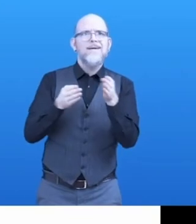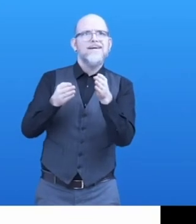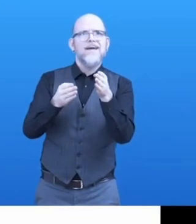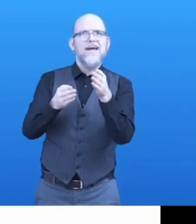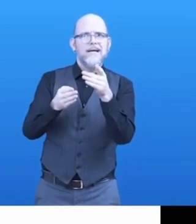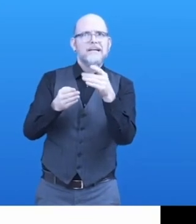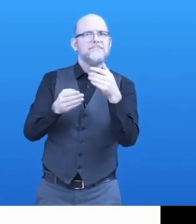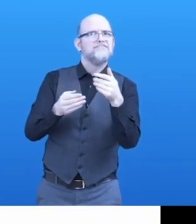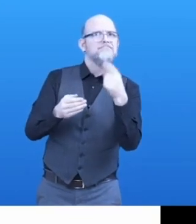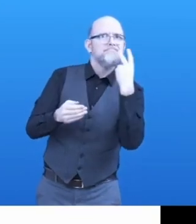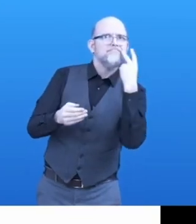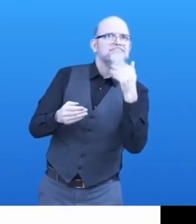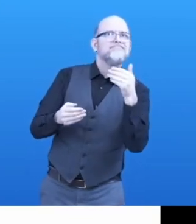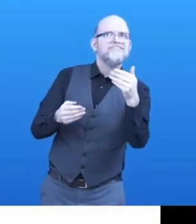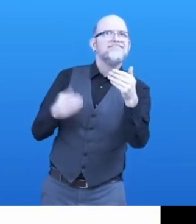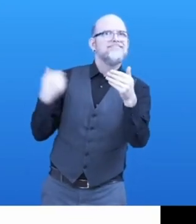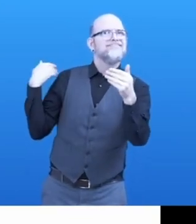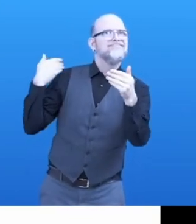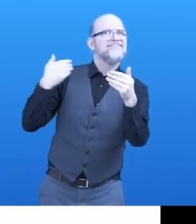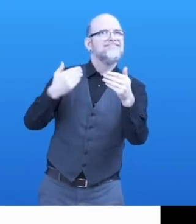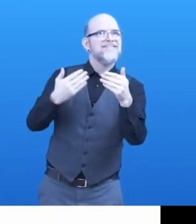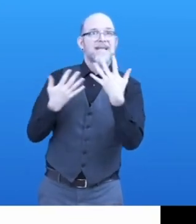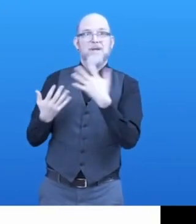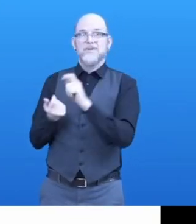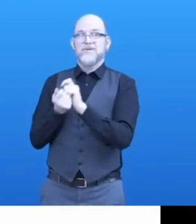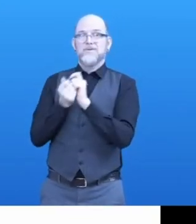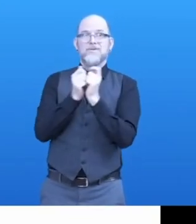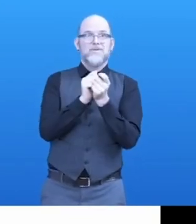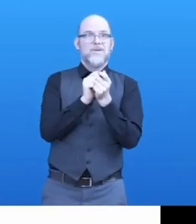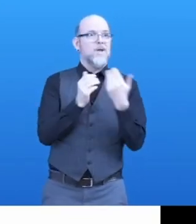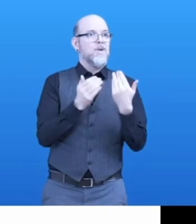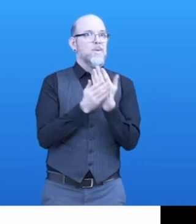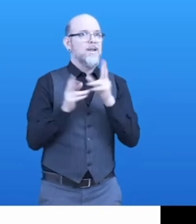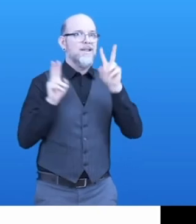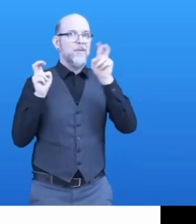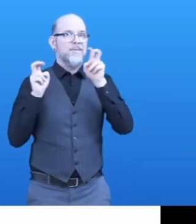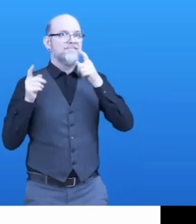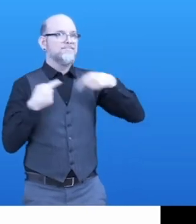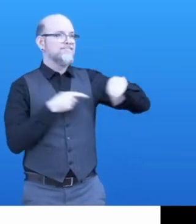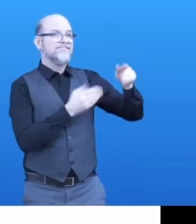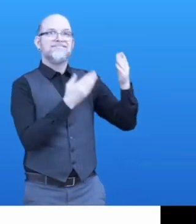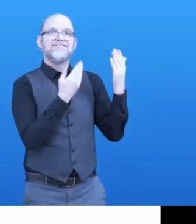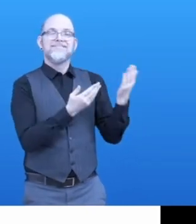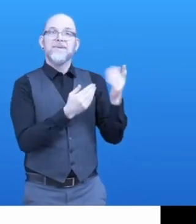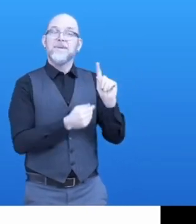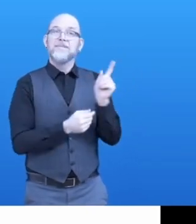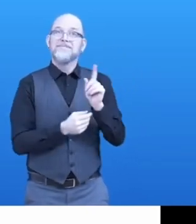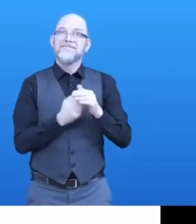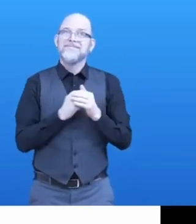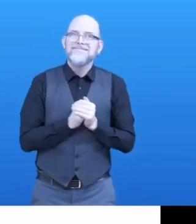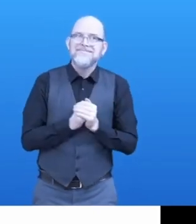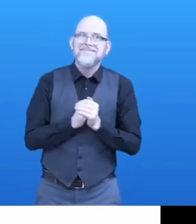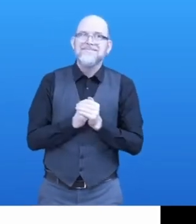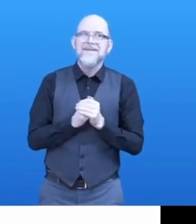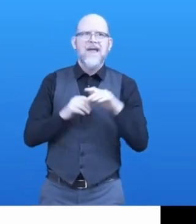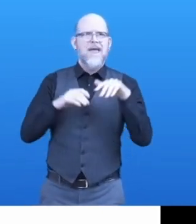Now, let's change a little bit the application field and move over to the question. How can